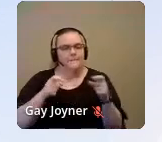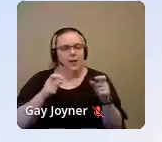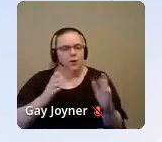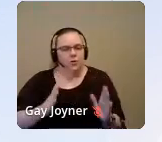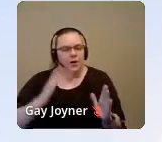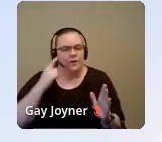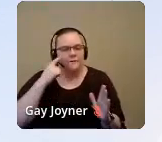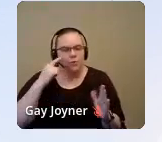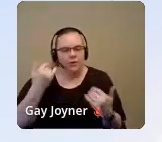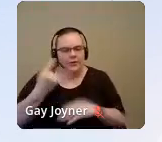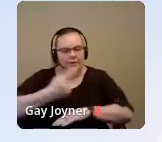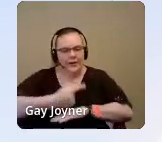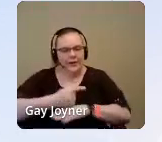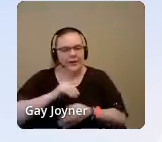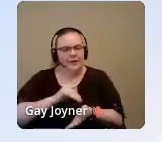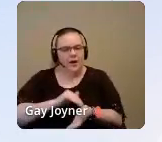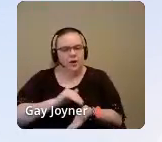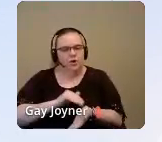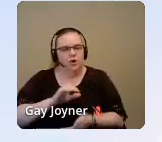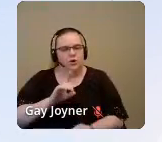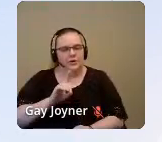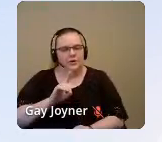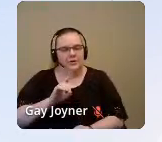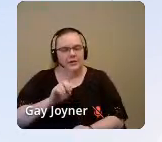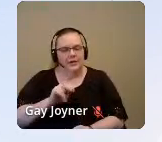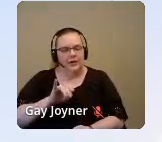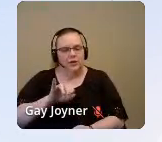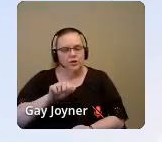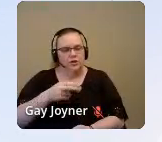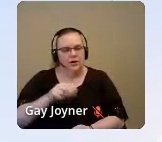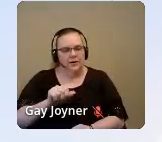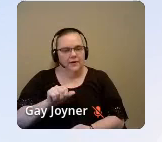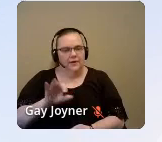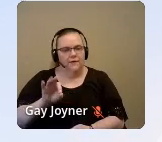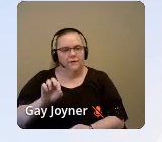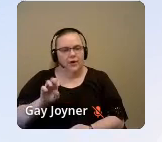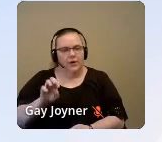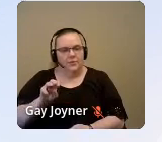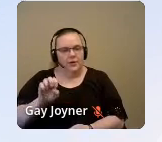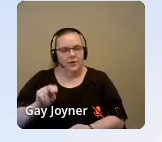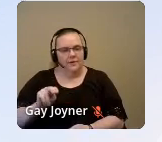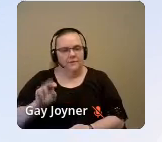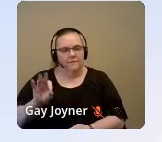today, Dr. Tanisha Freeman Foster, and she will get us started.